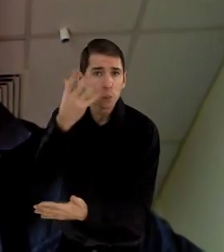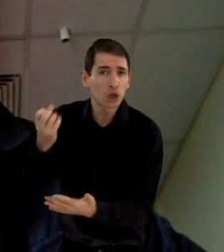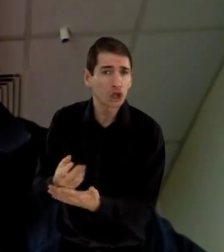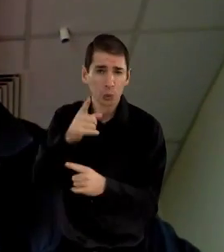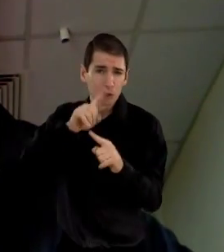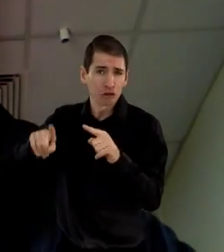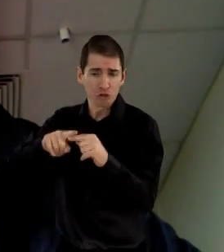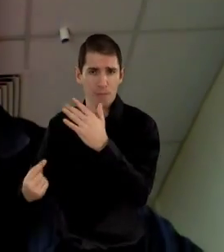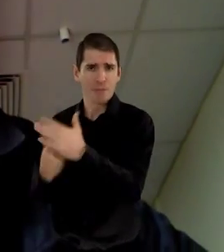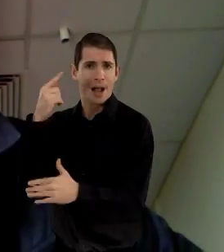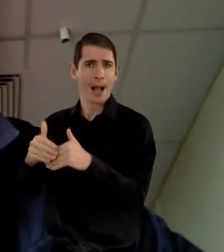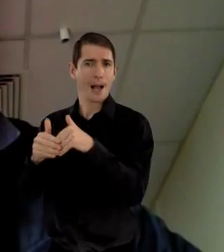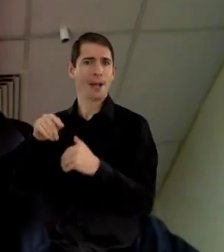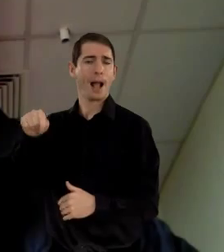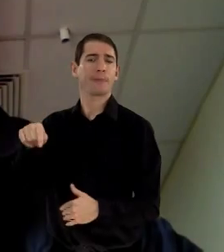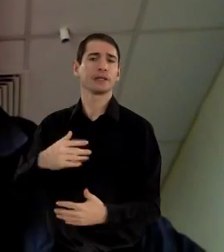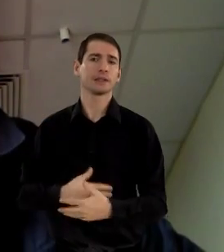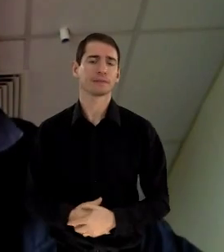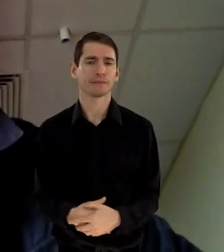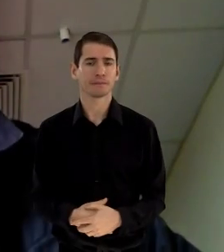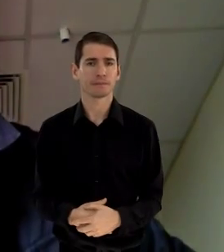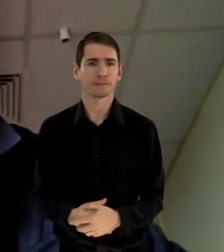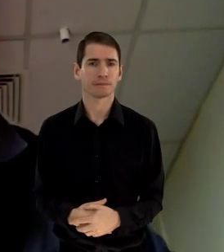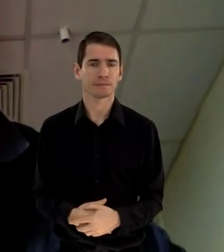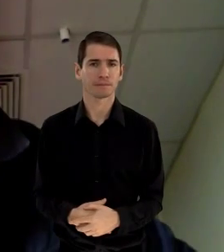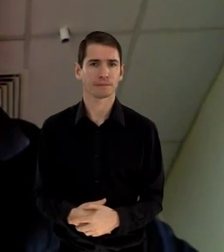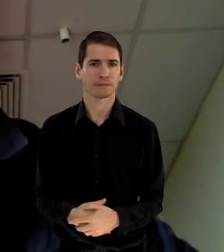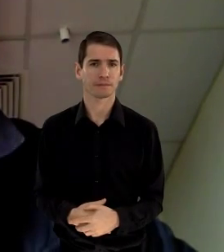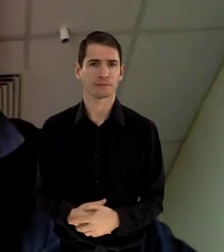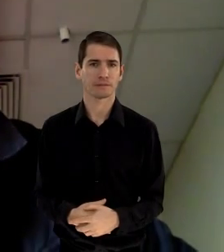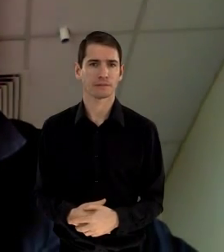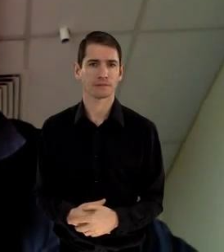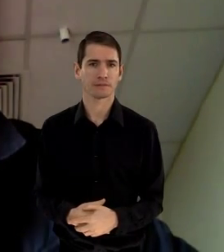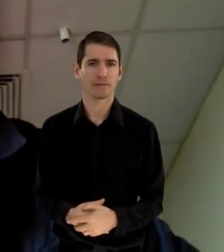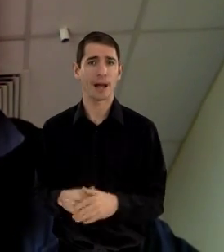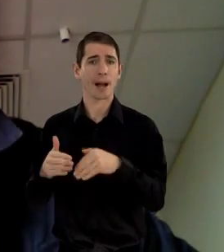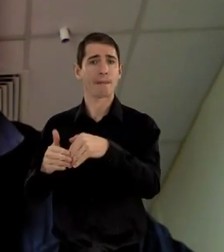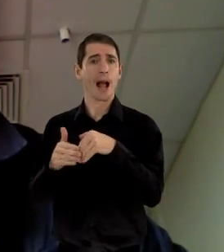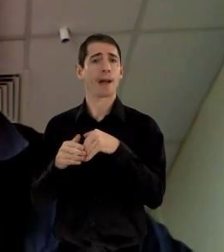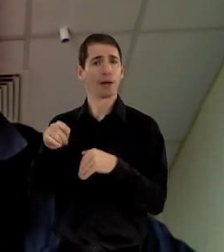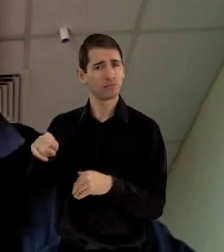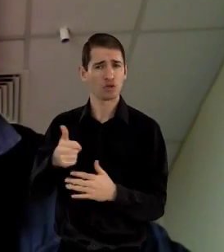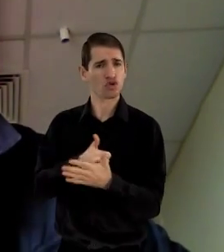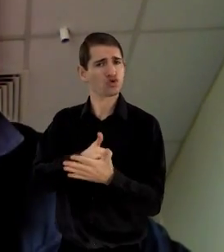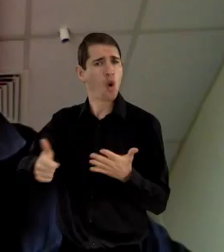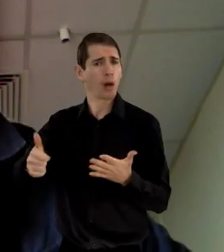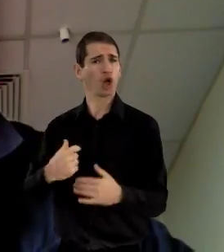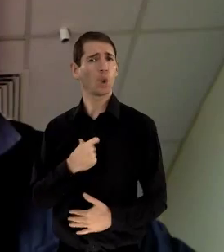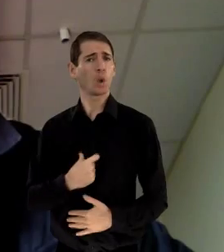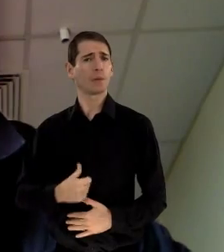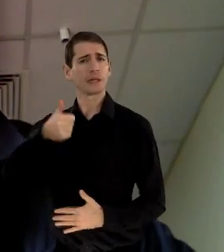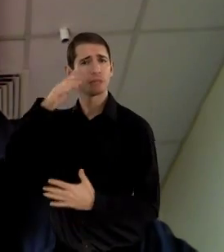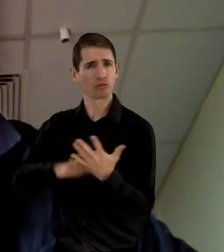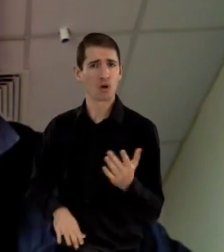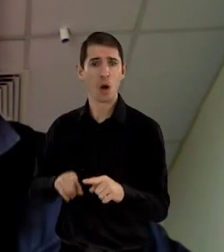poverty, war, pollution and so on. Impairment is a common